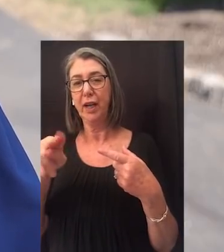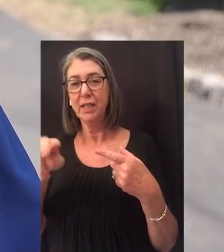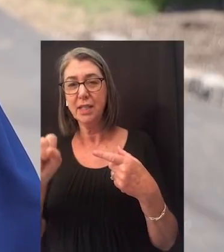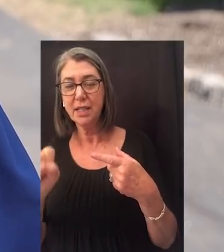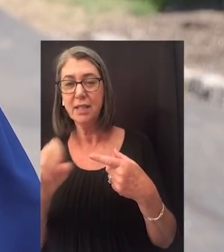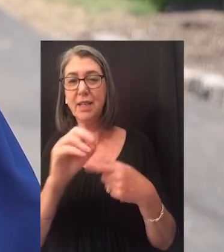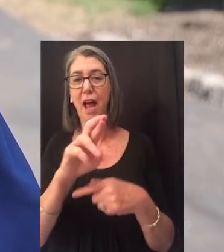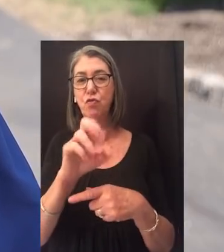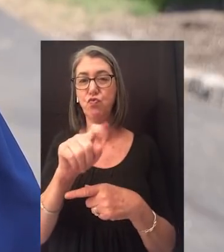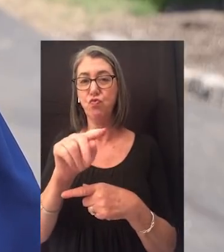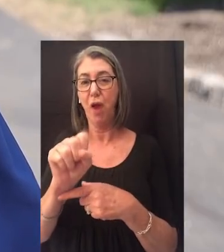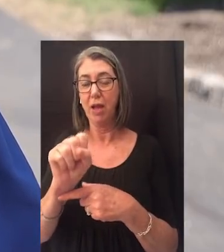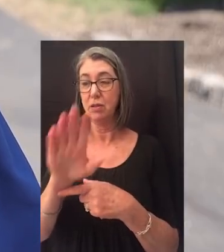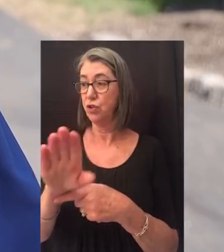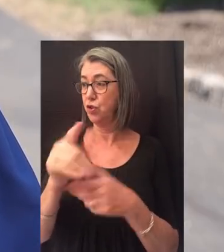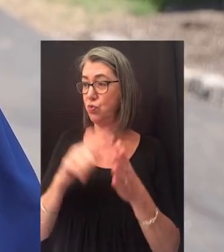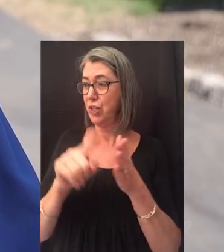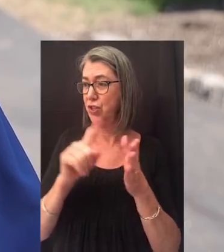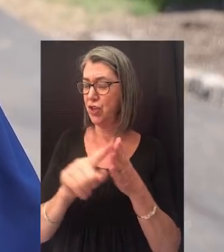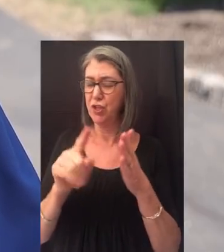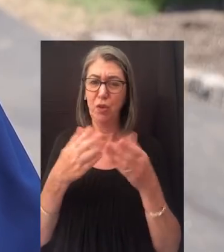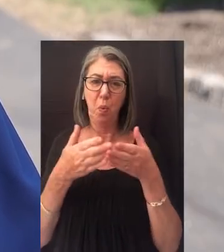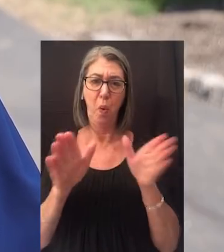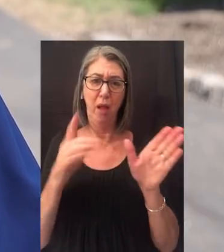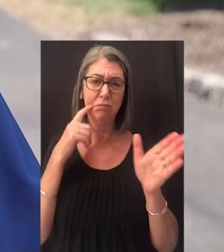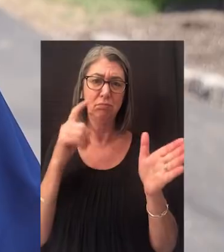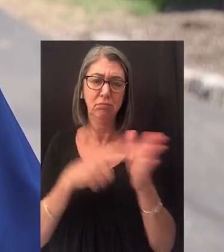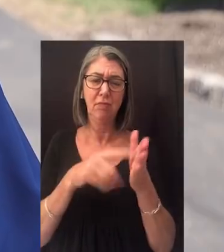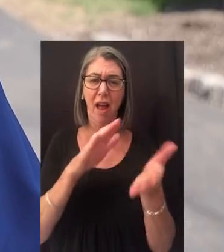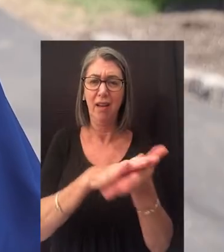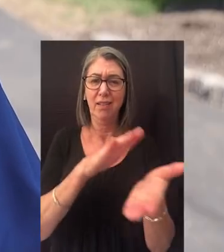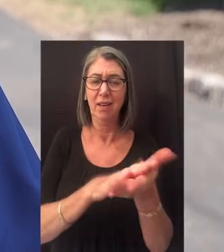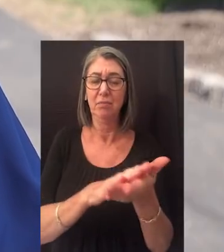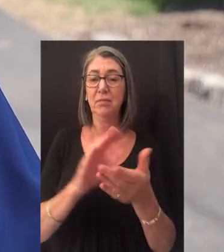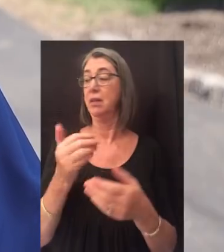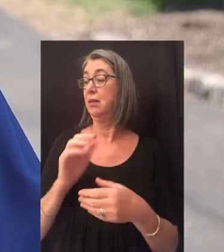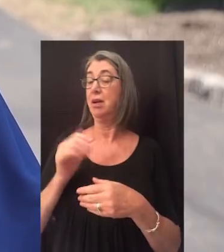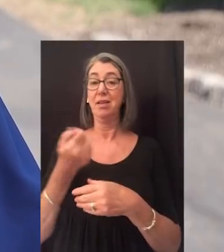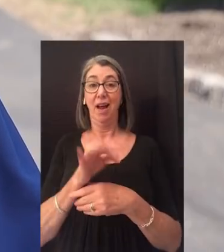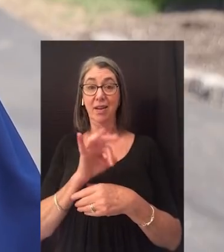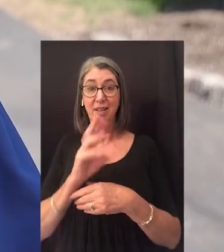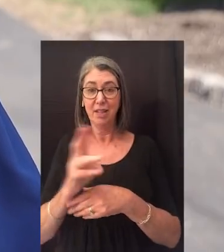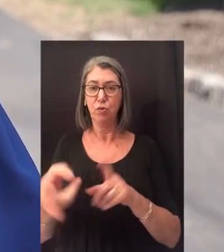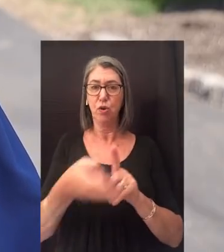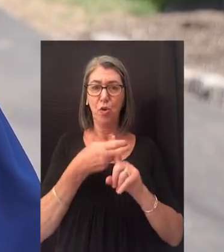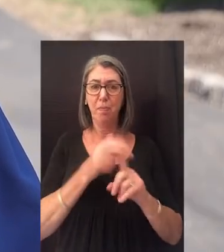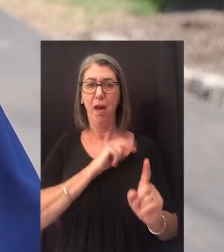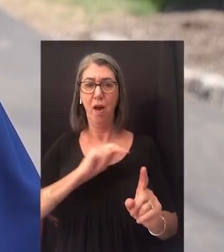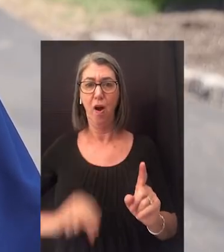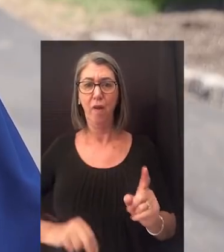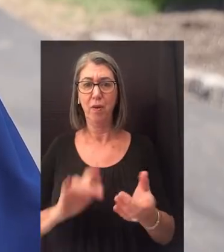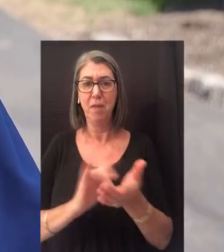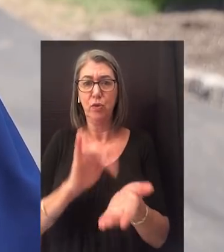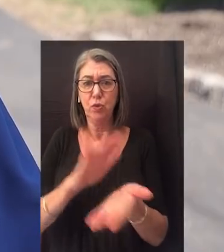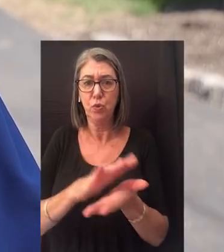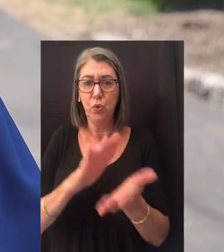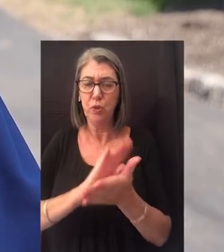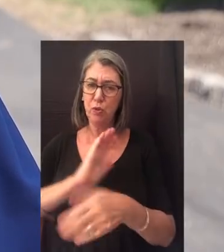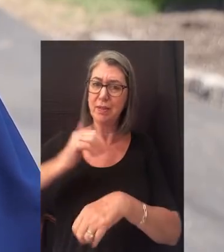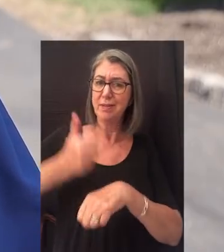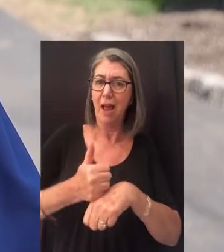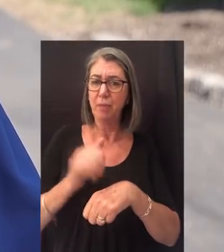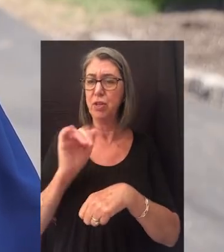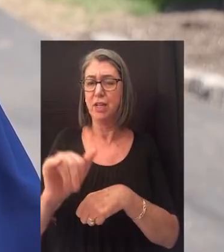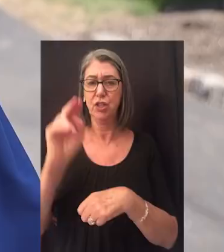Your research has been widely recognized in academia. In 1996, you were recruited by Harvard Medical School to